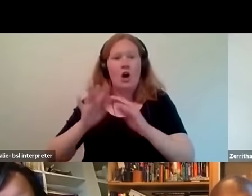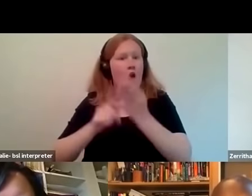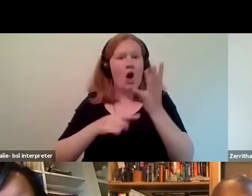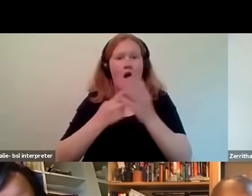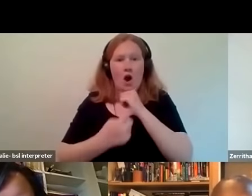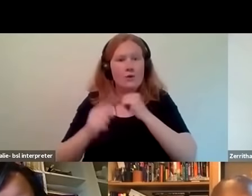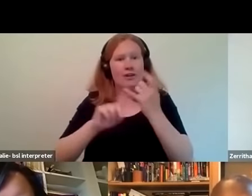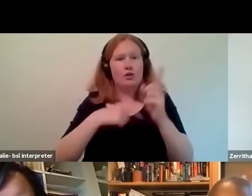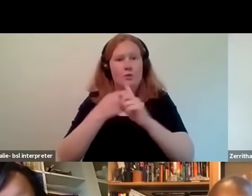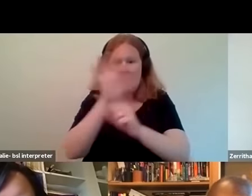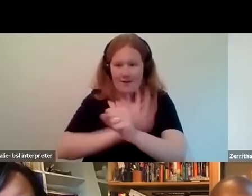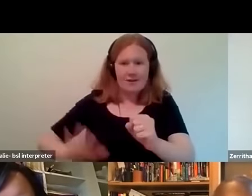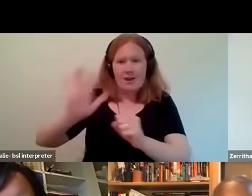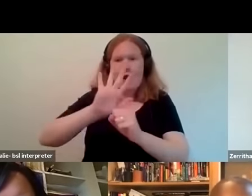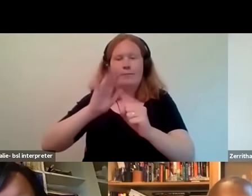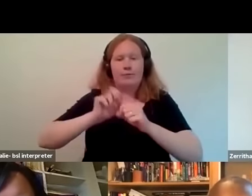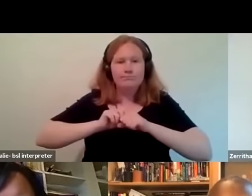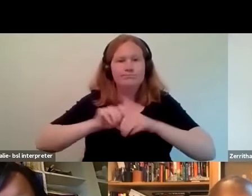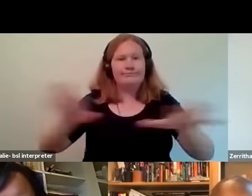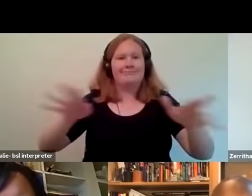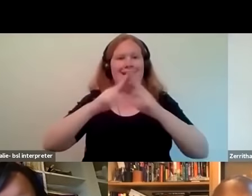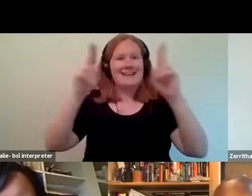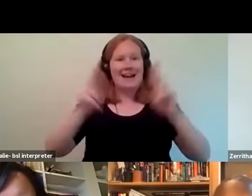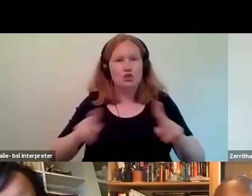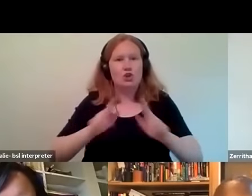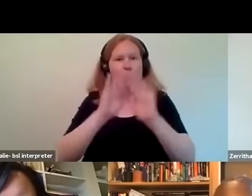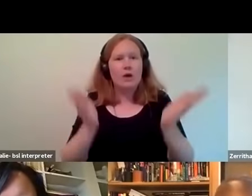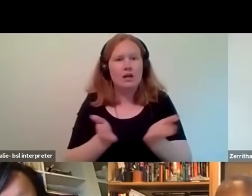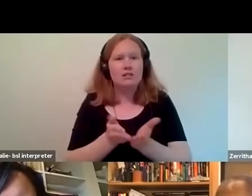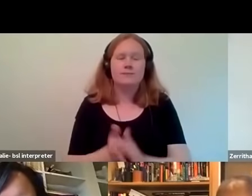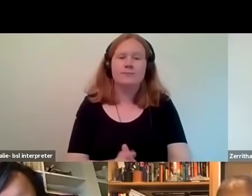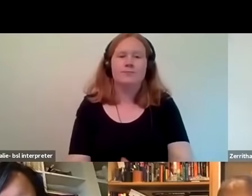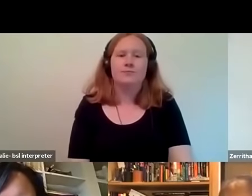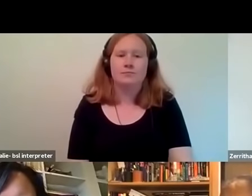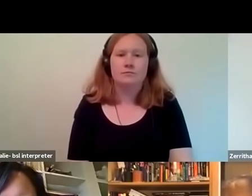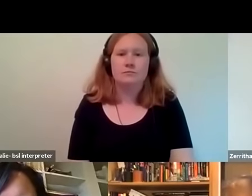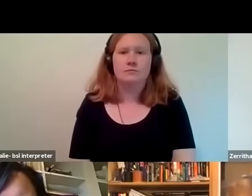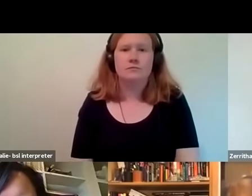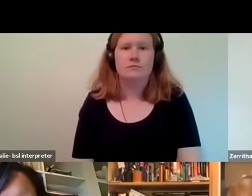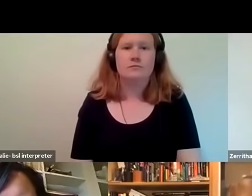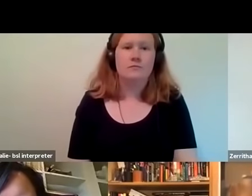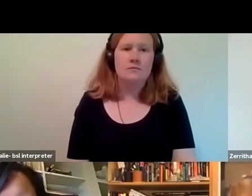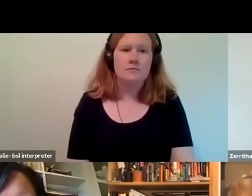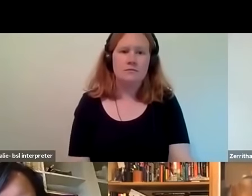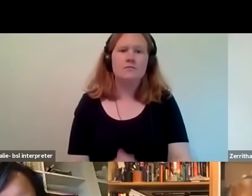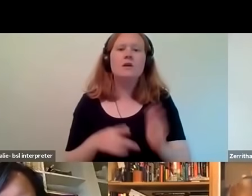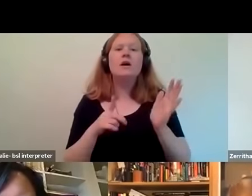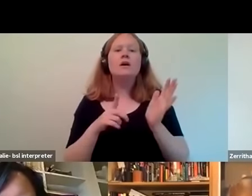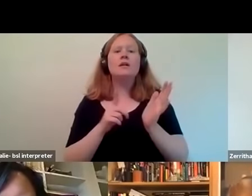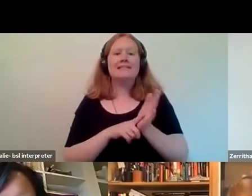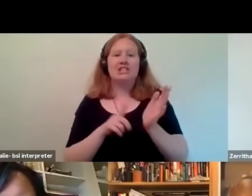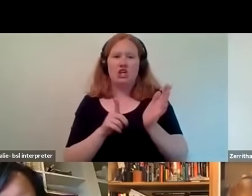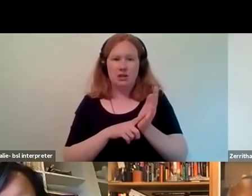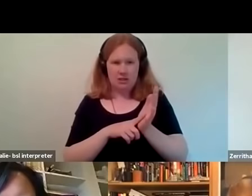but internationally um and um you know for a lot of the listeners or people that are out